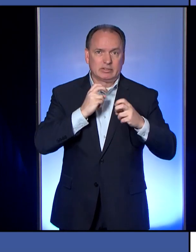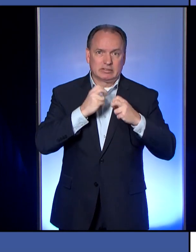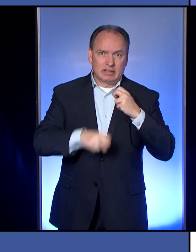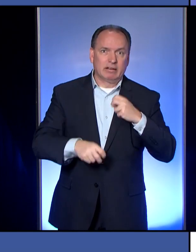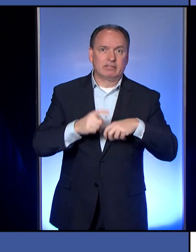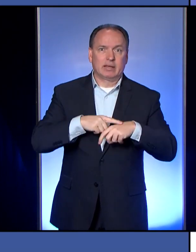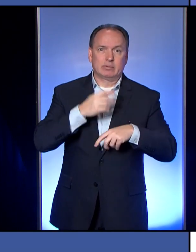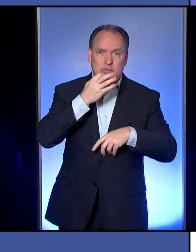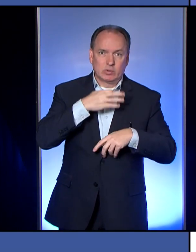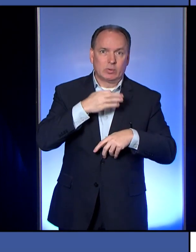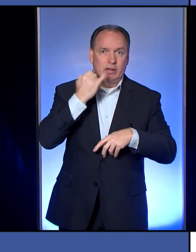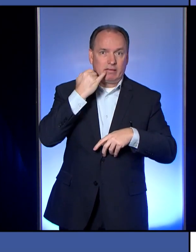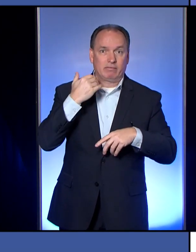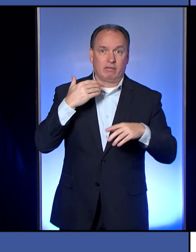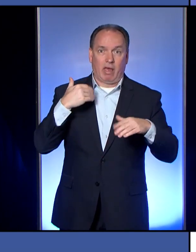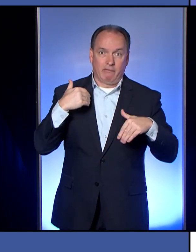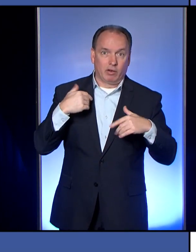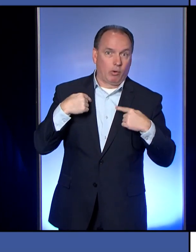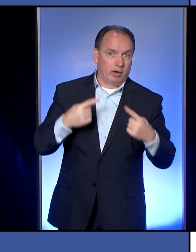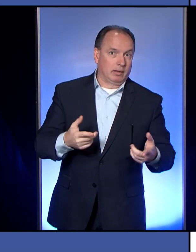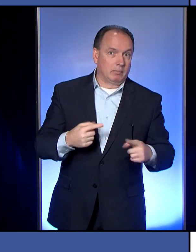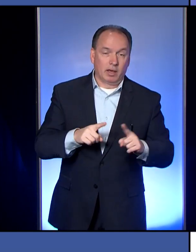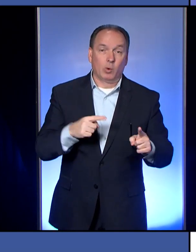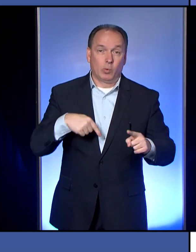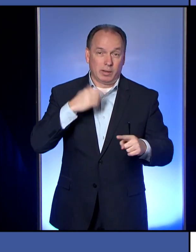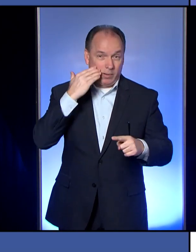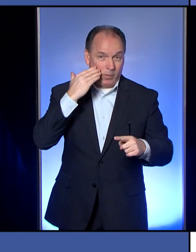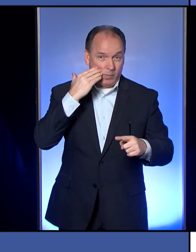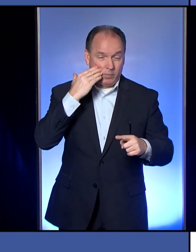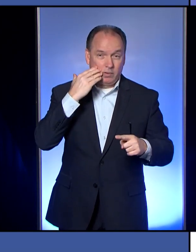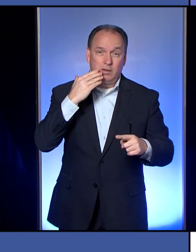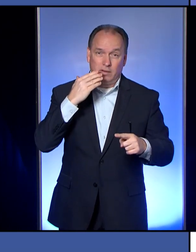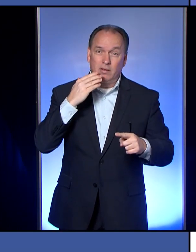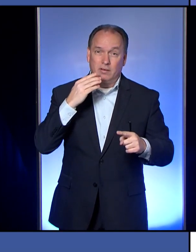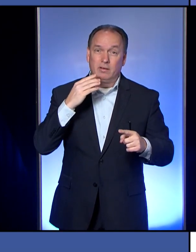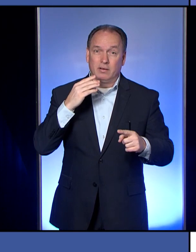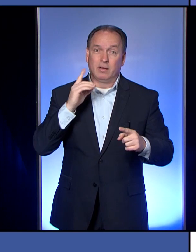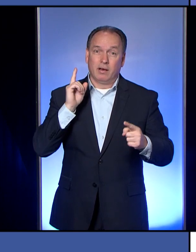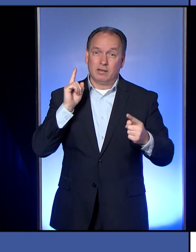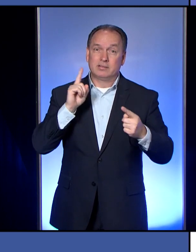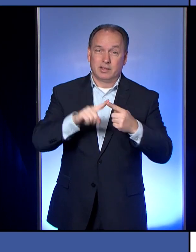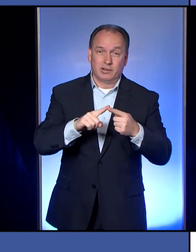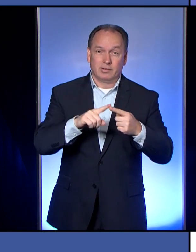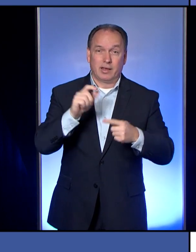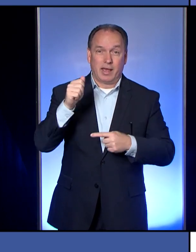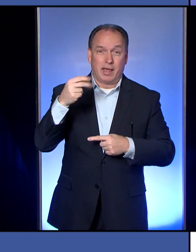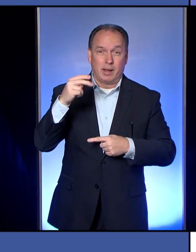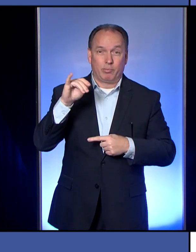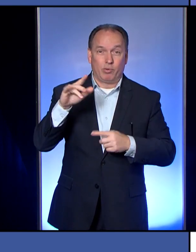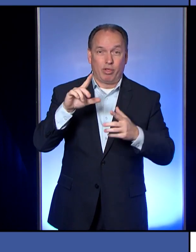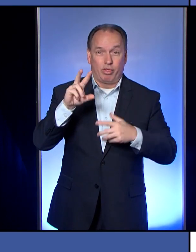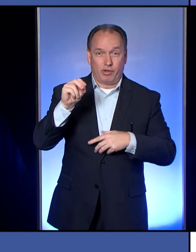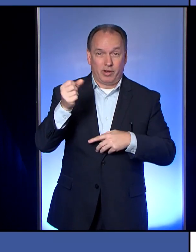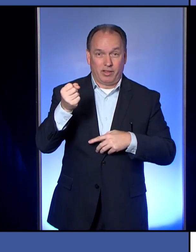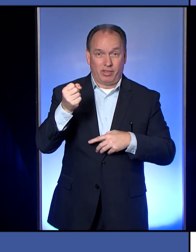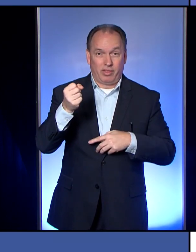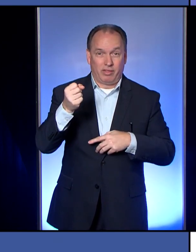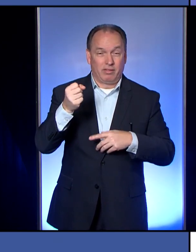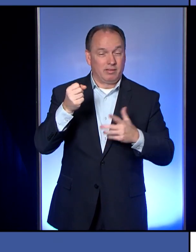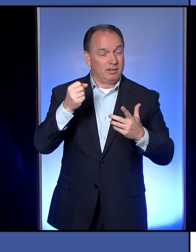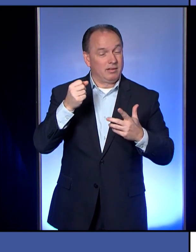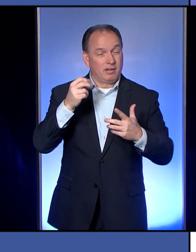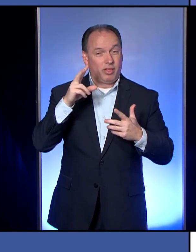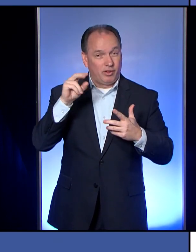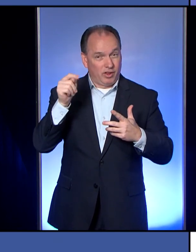soon if they haven't already. And as we know, we are at least until April 30th under the stay-at-home order. And so many, many businesses will be